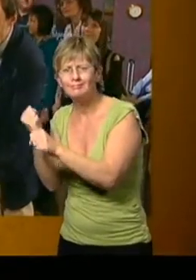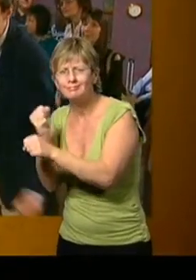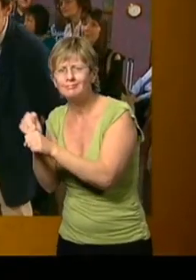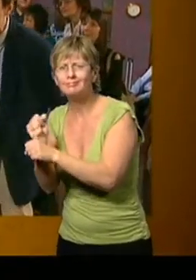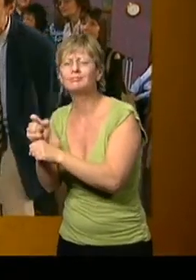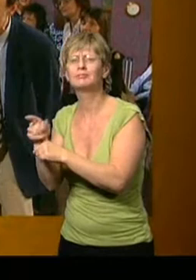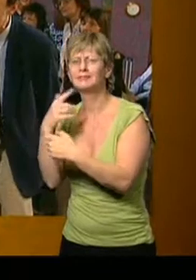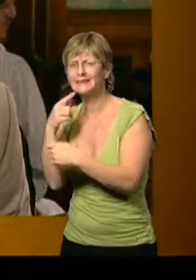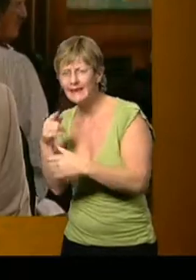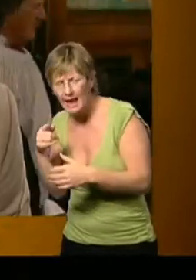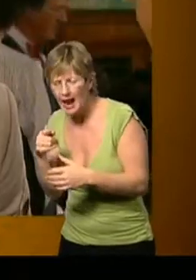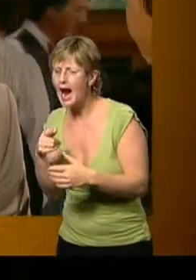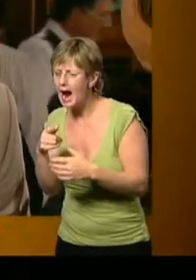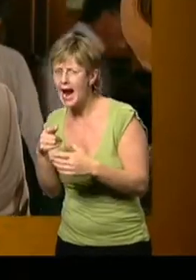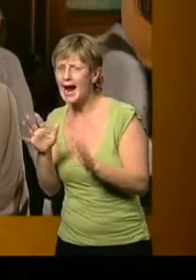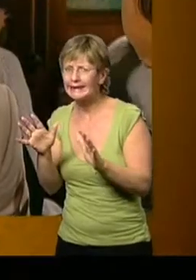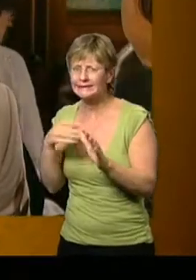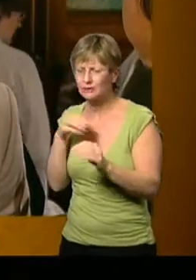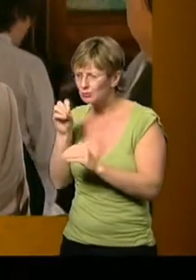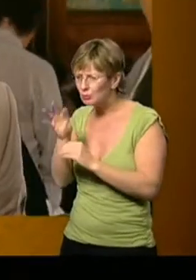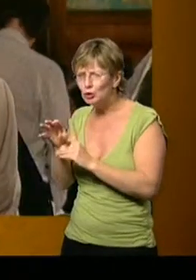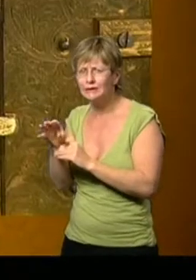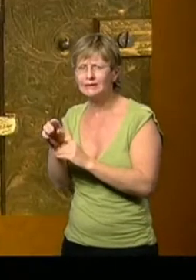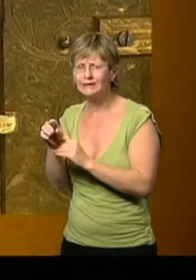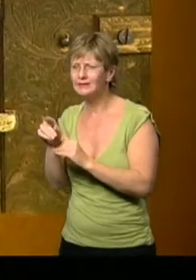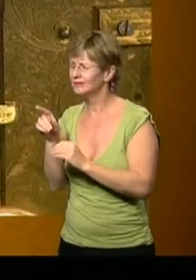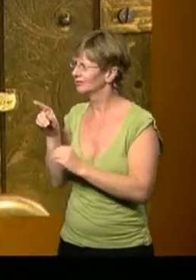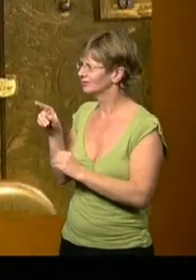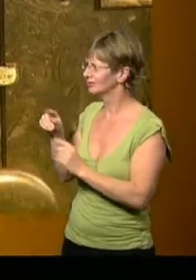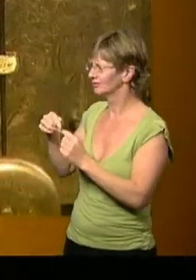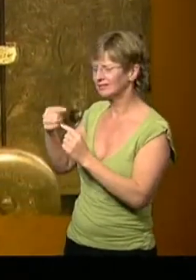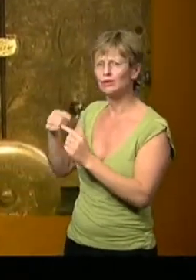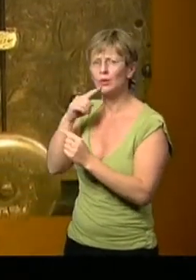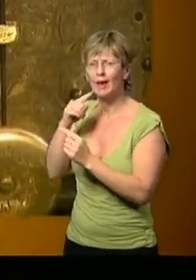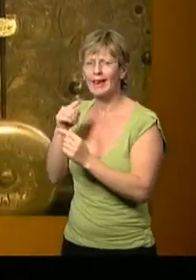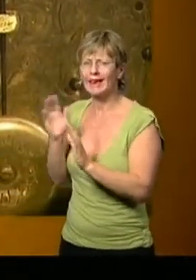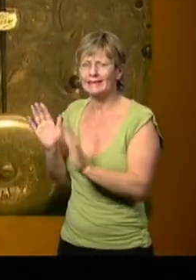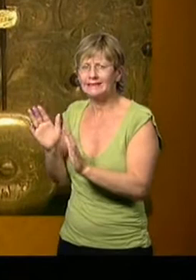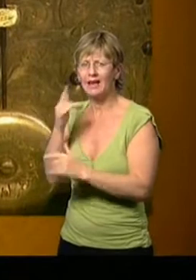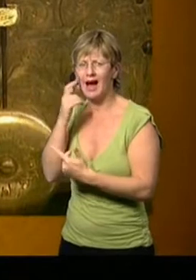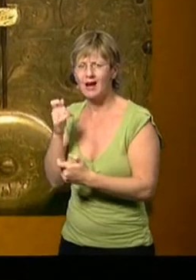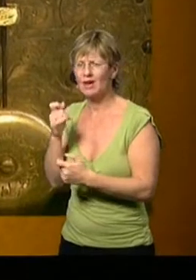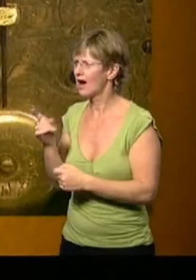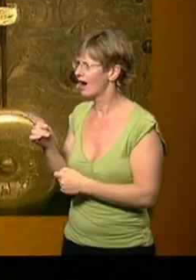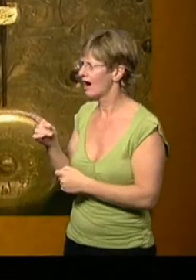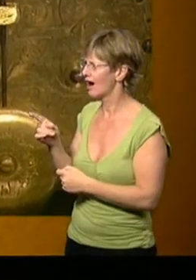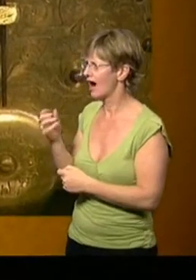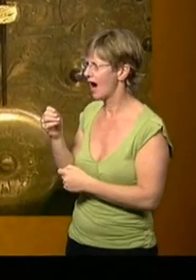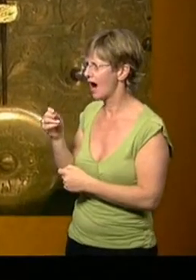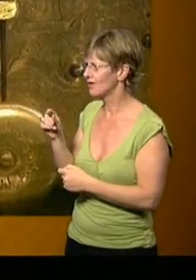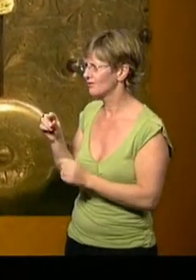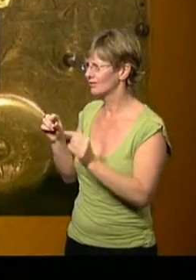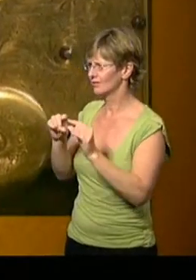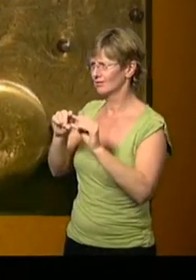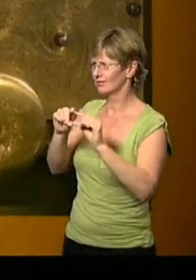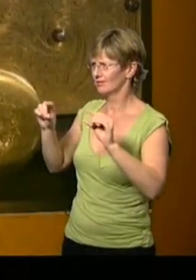a lot of harm by putting this contraption on. They have. The barrel has been repositioned from there, where you can see that strange hole,